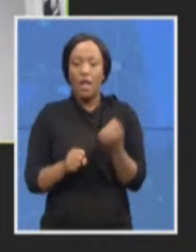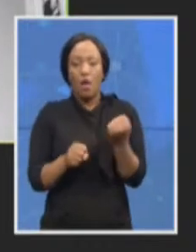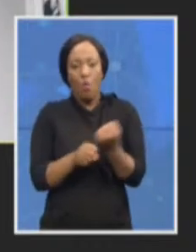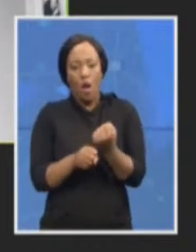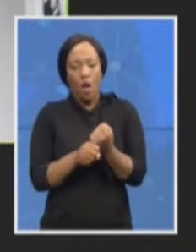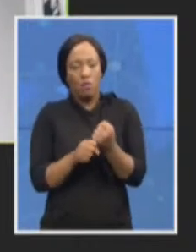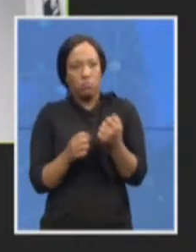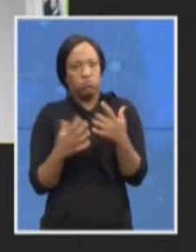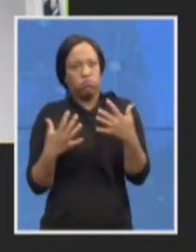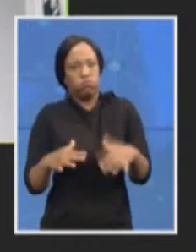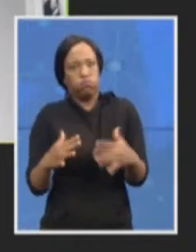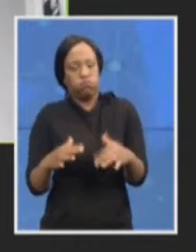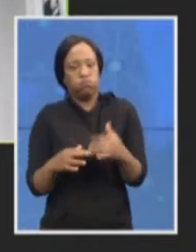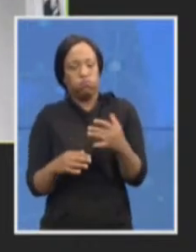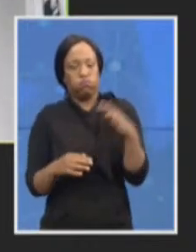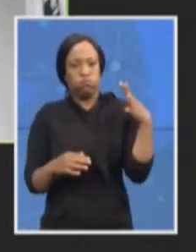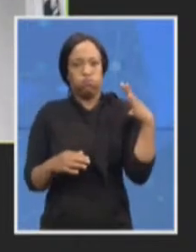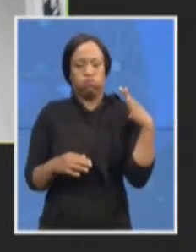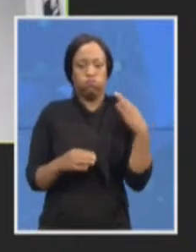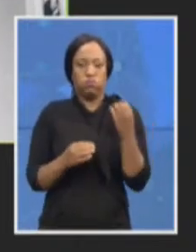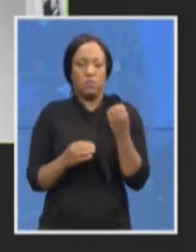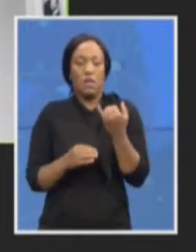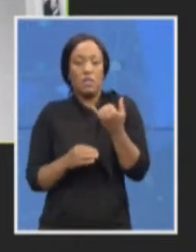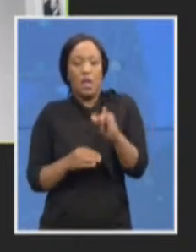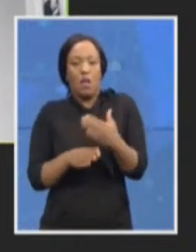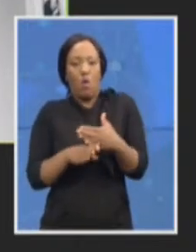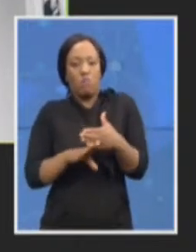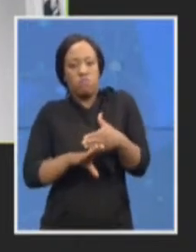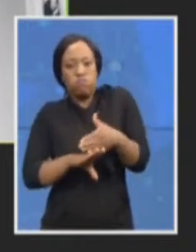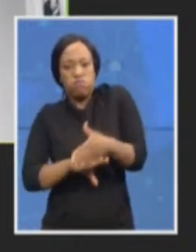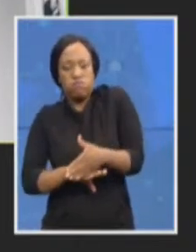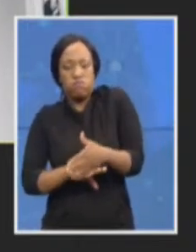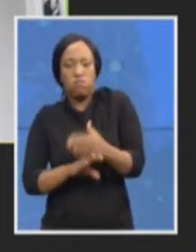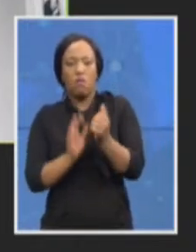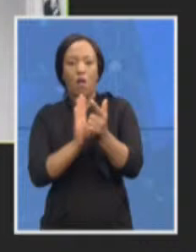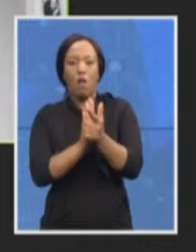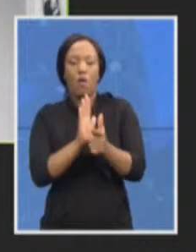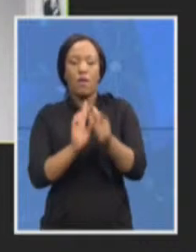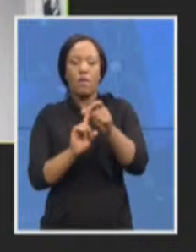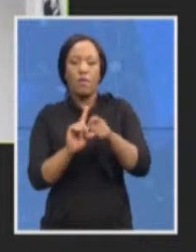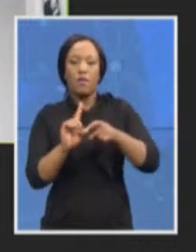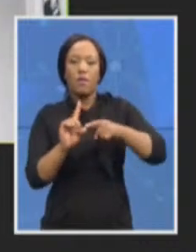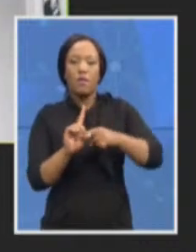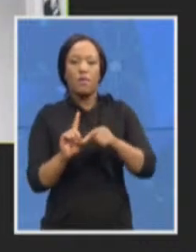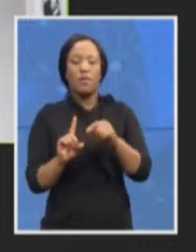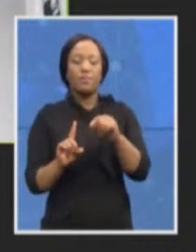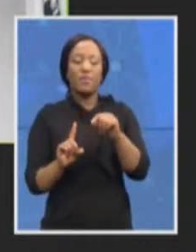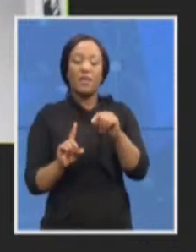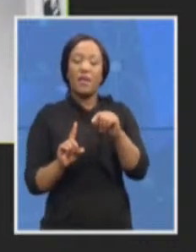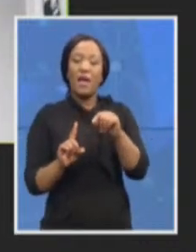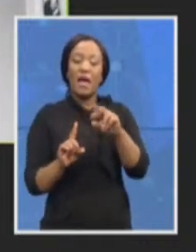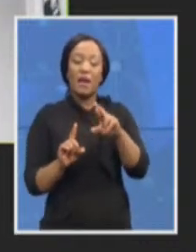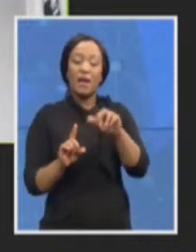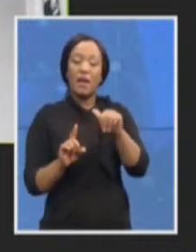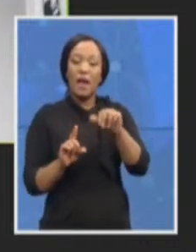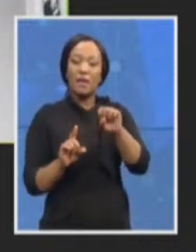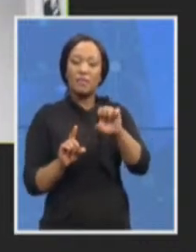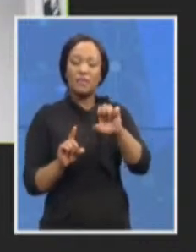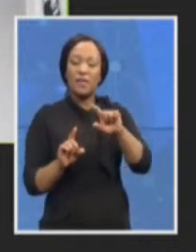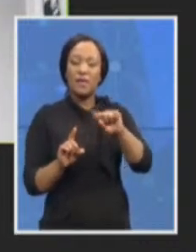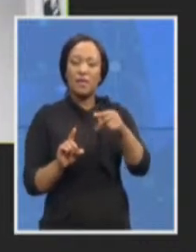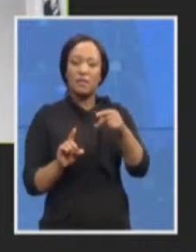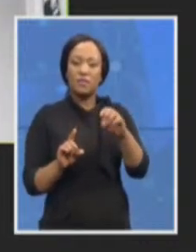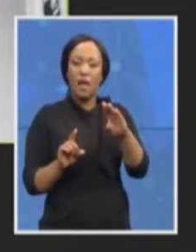And Advocate Rabaji Rasataba can actually add to that if there are any questions in this regard later.